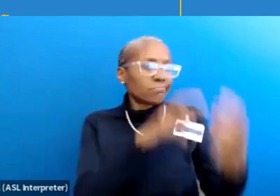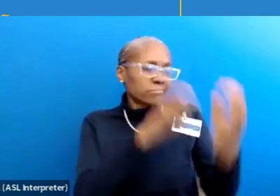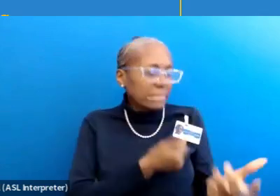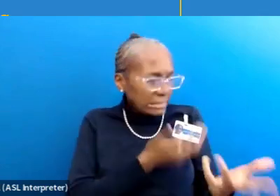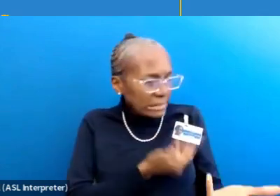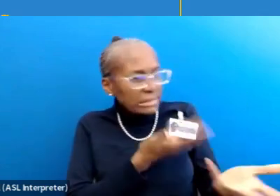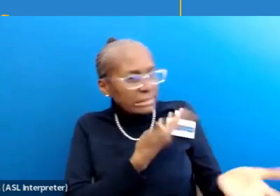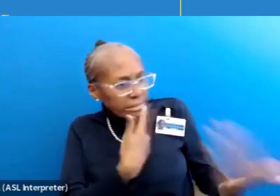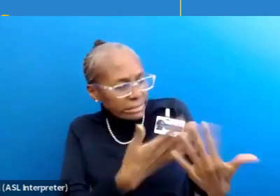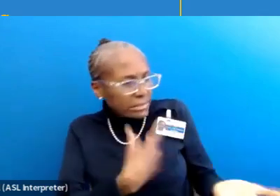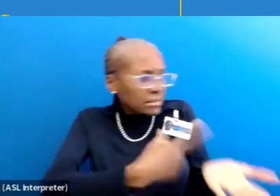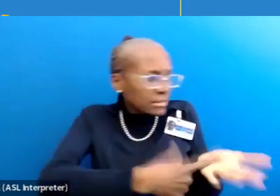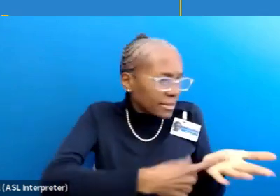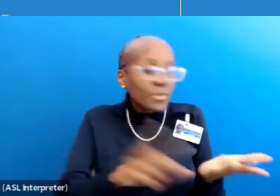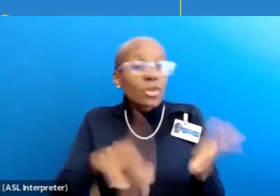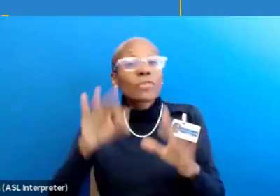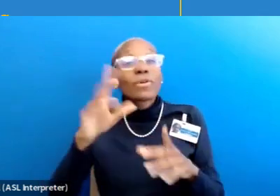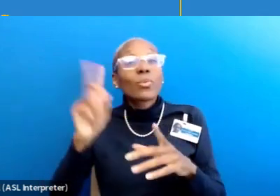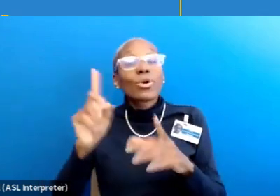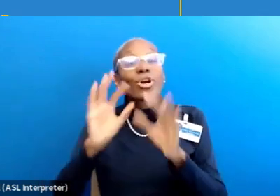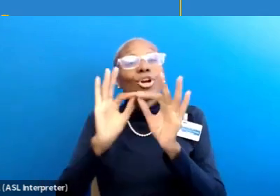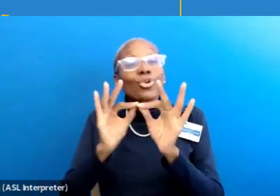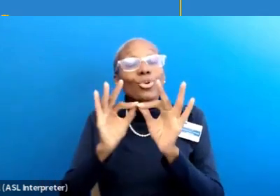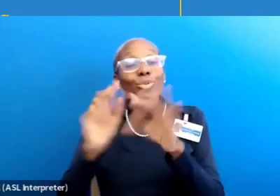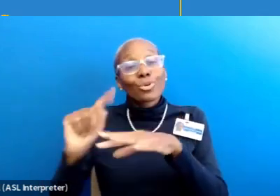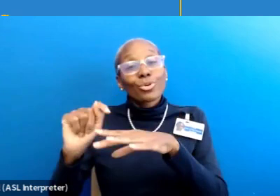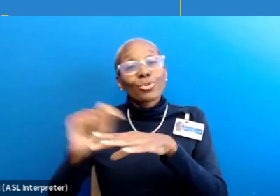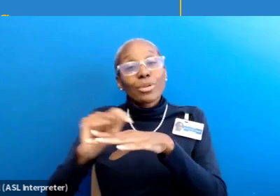tool at interpretertrainingonline.com.